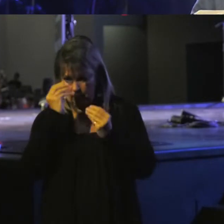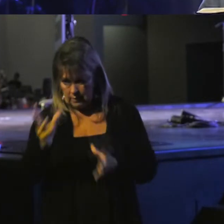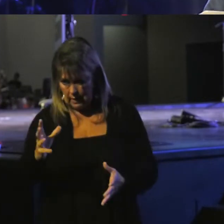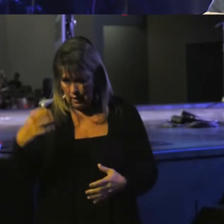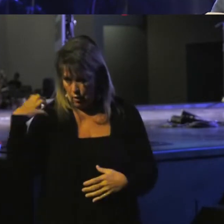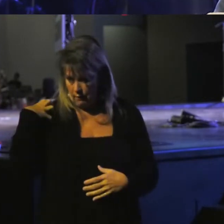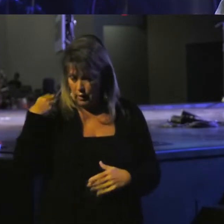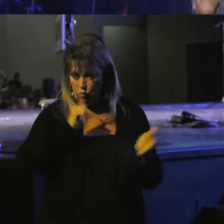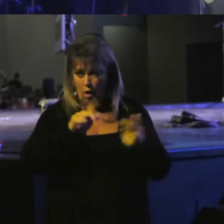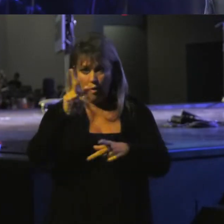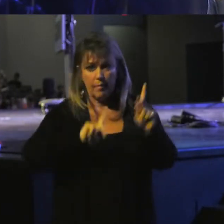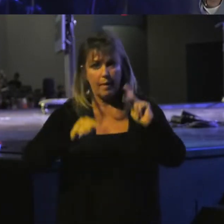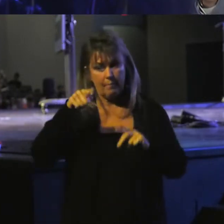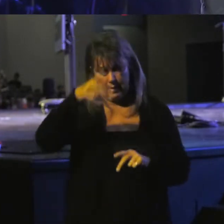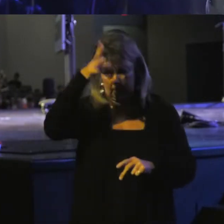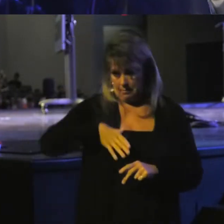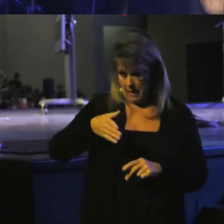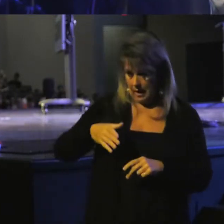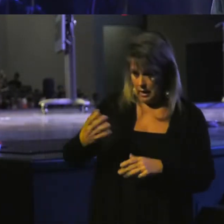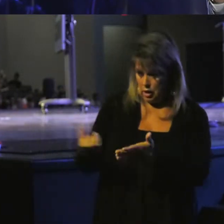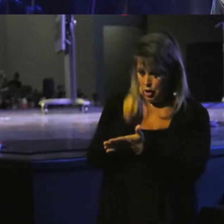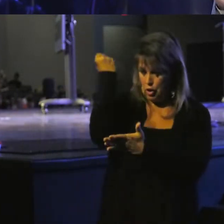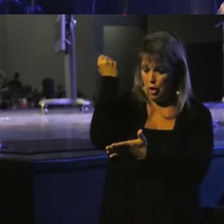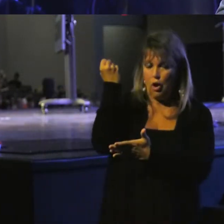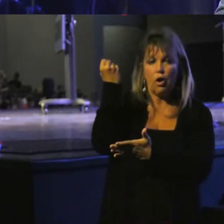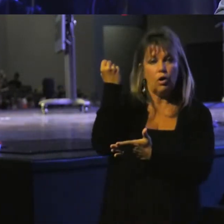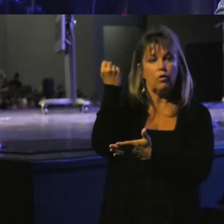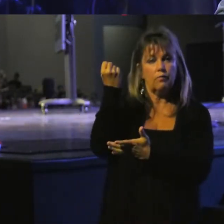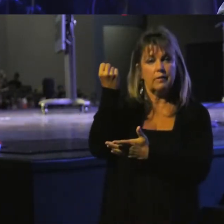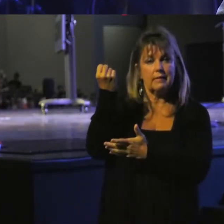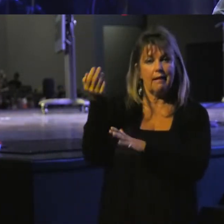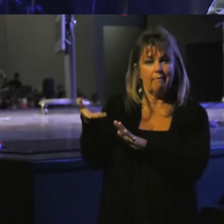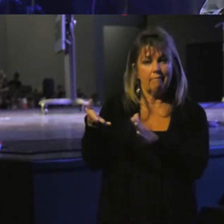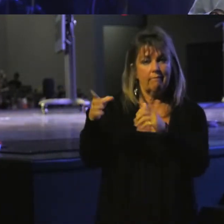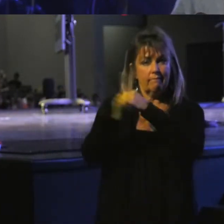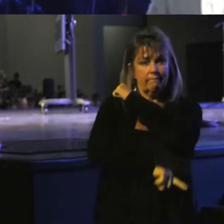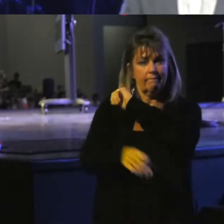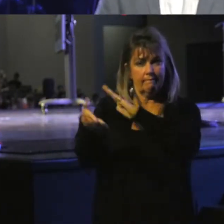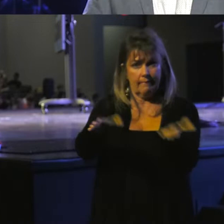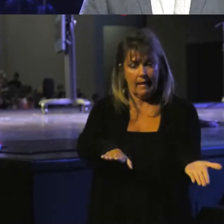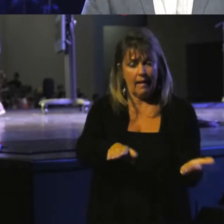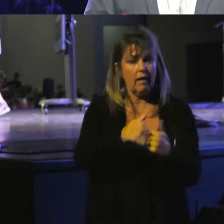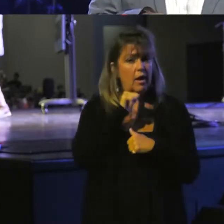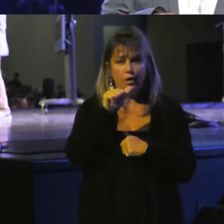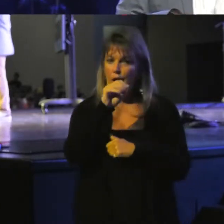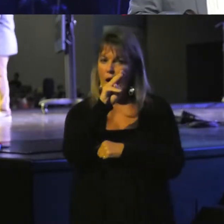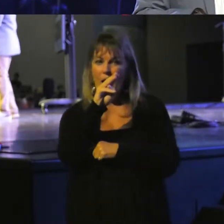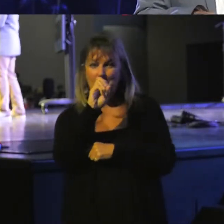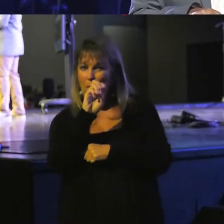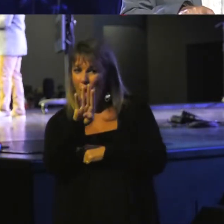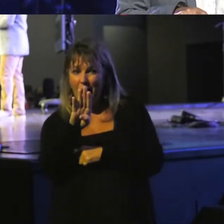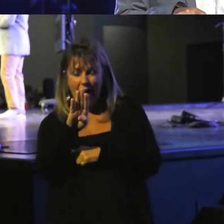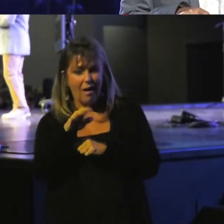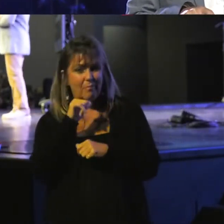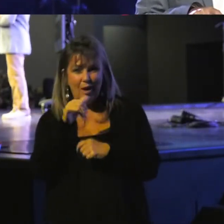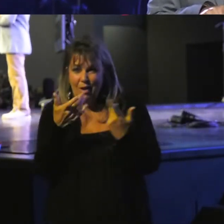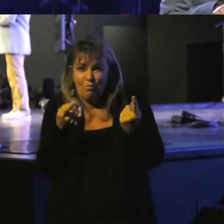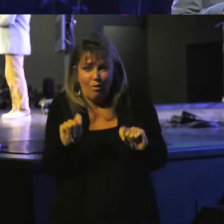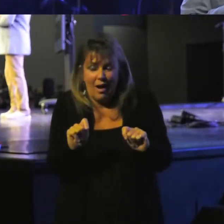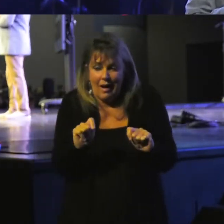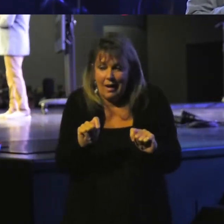people, verse 11, this man deserves the sentence of death. Again, this is not a mob. They're not trying to